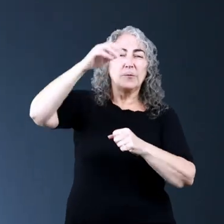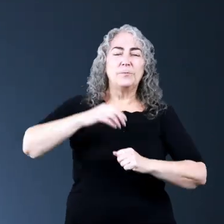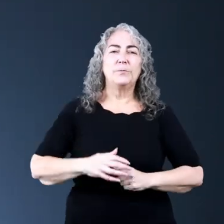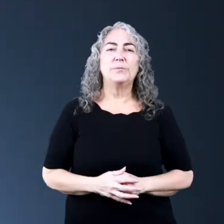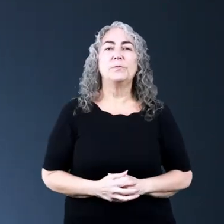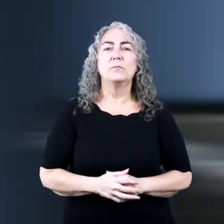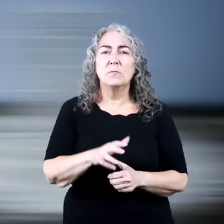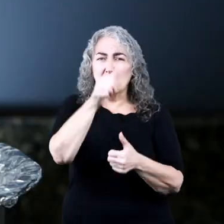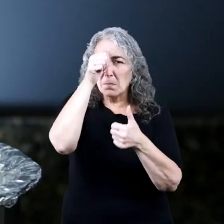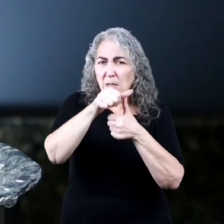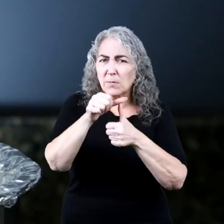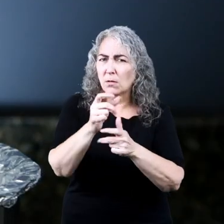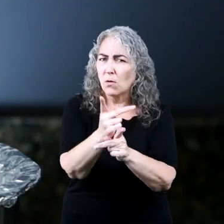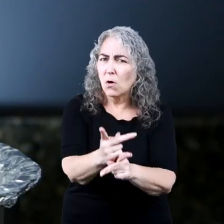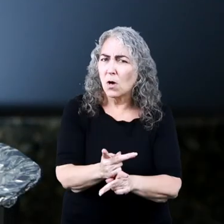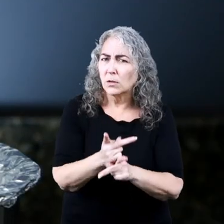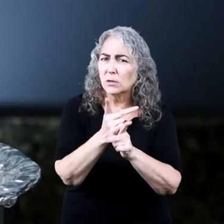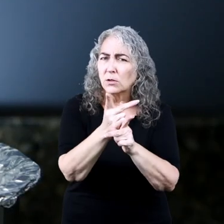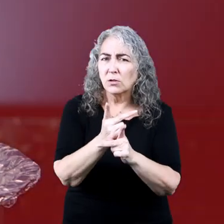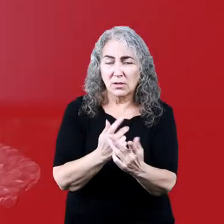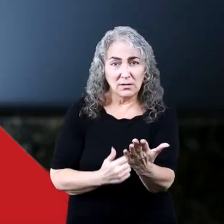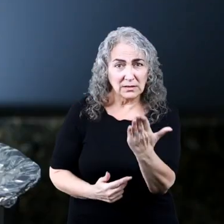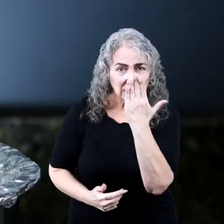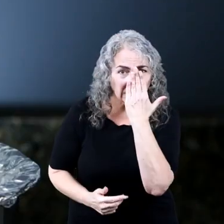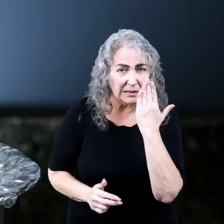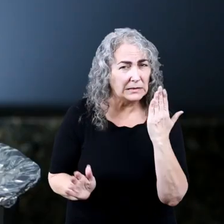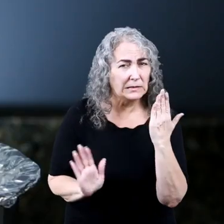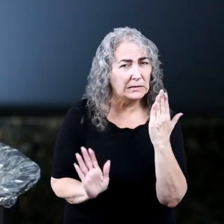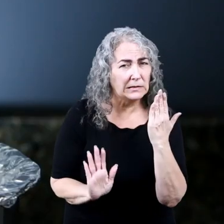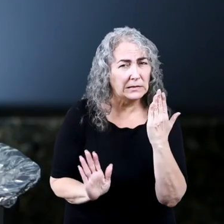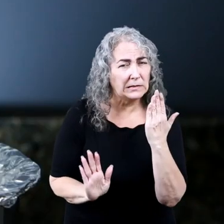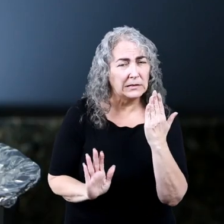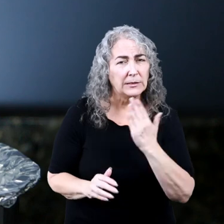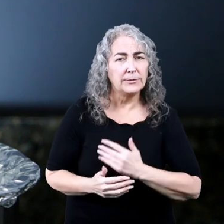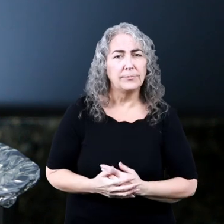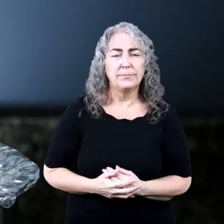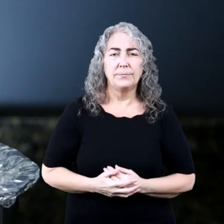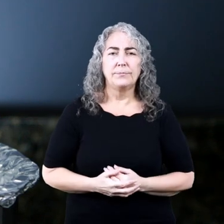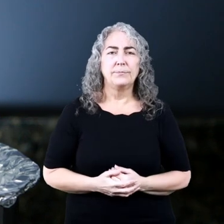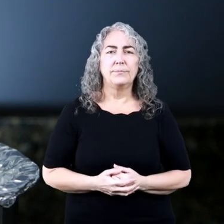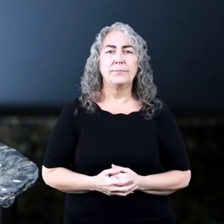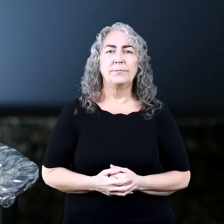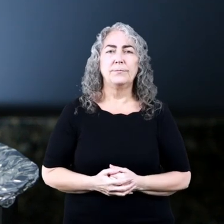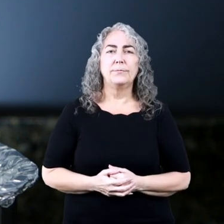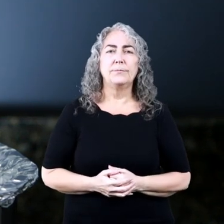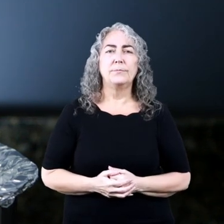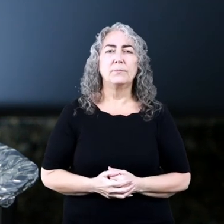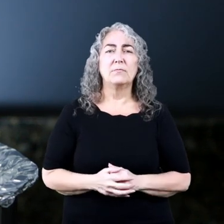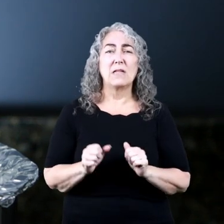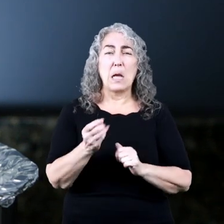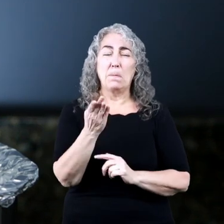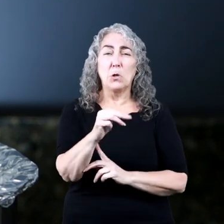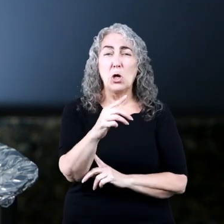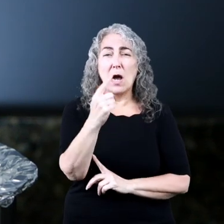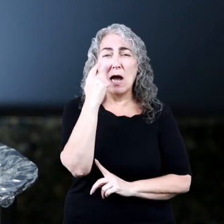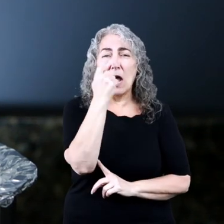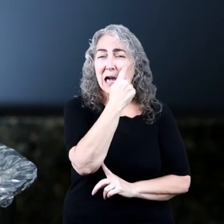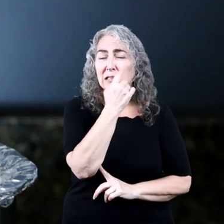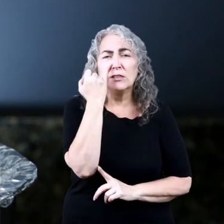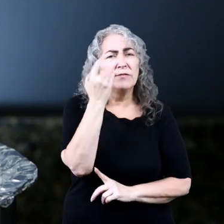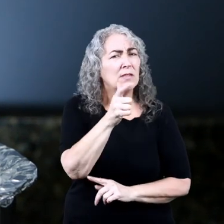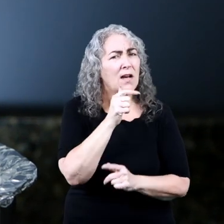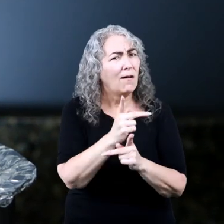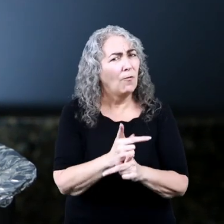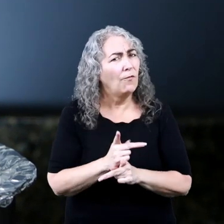the spout. Remember to be cautious and not stand too close to the hot steam or water. They can both